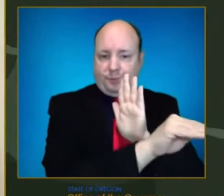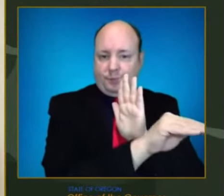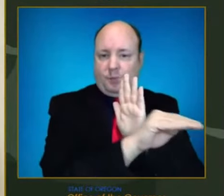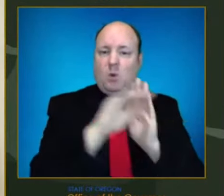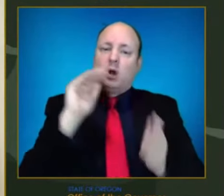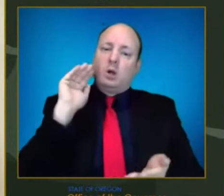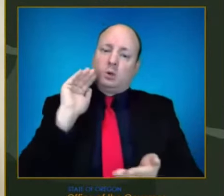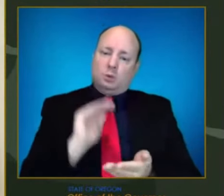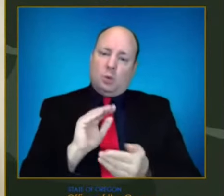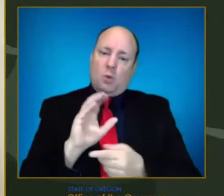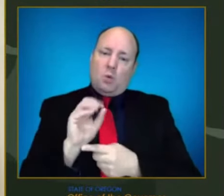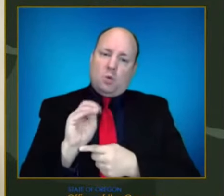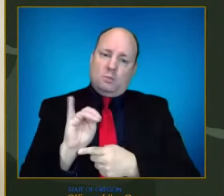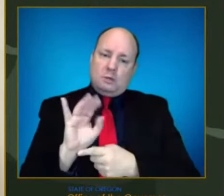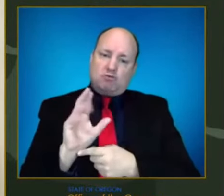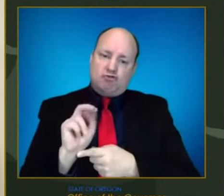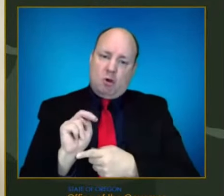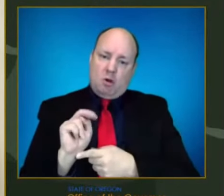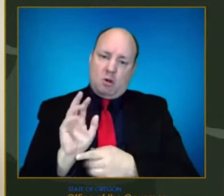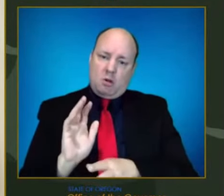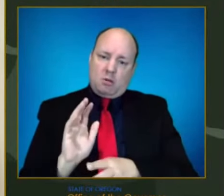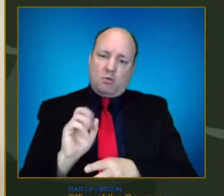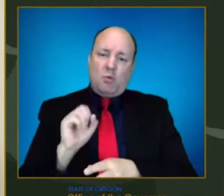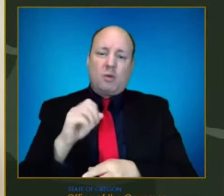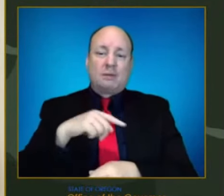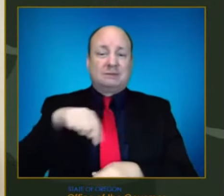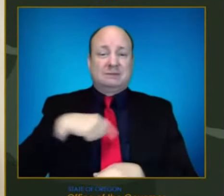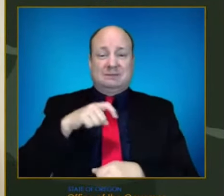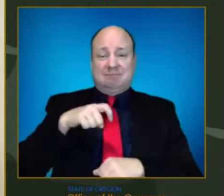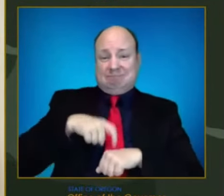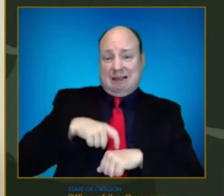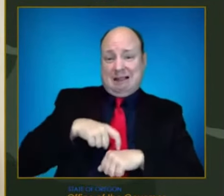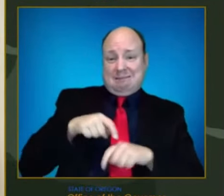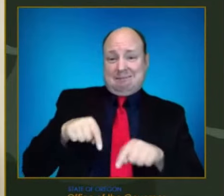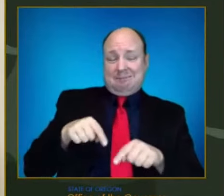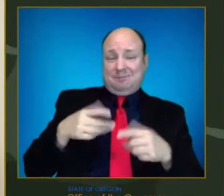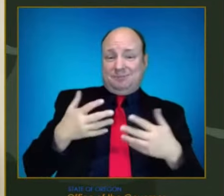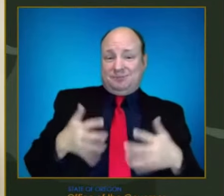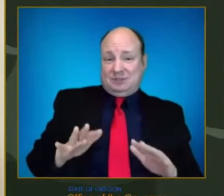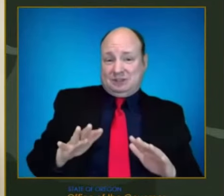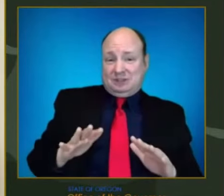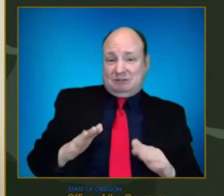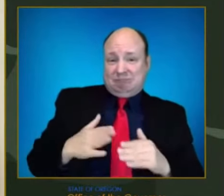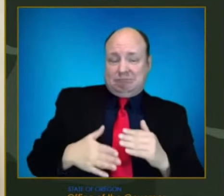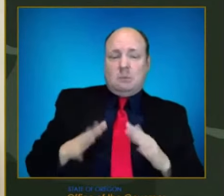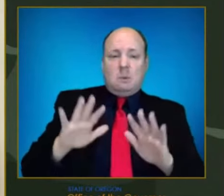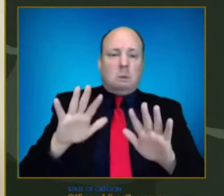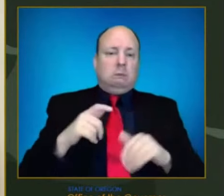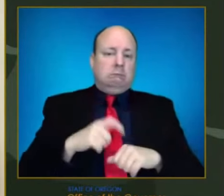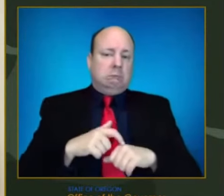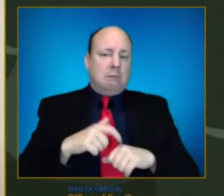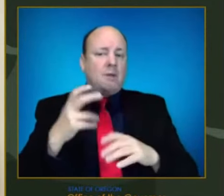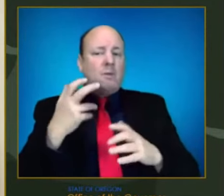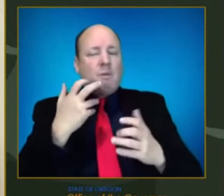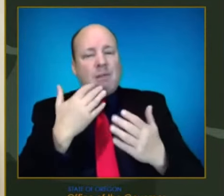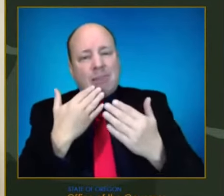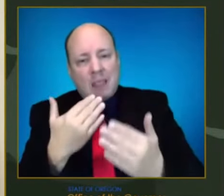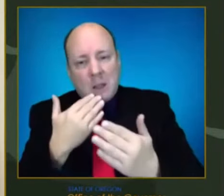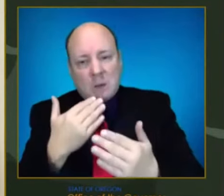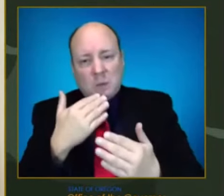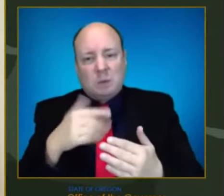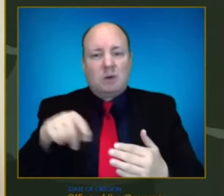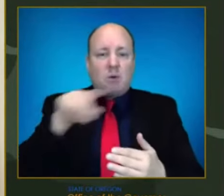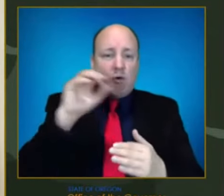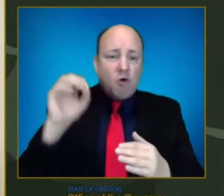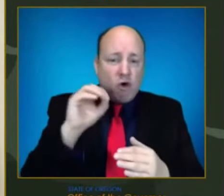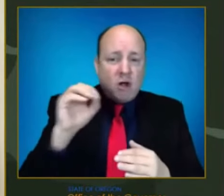Uh, I believe this concludes our time. I want to say thank you to all Oregonians for, um, doing your part to